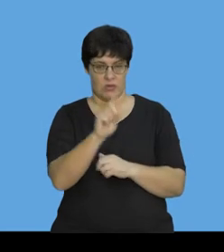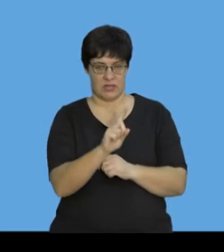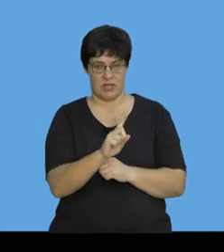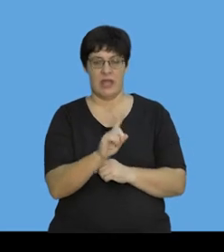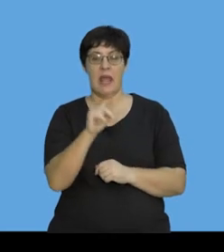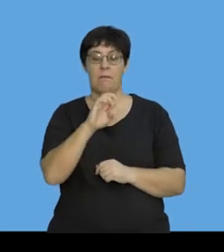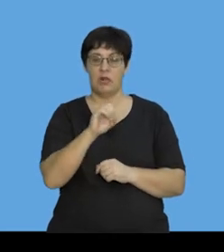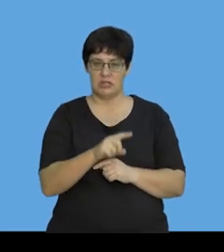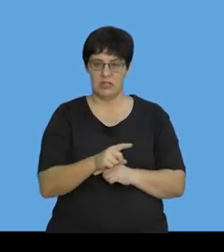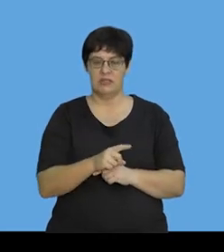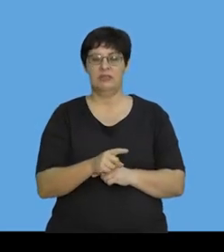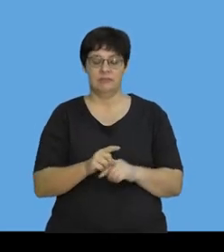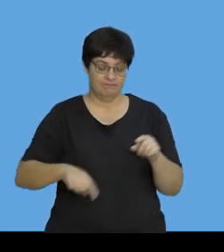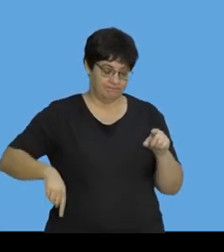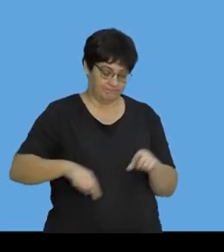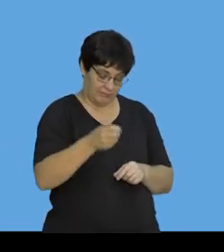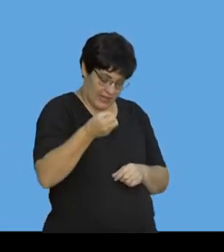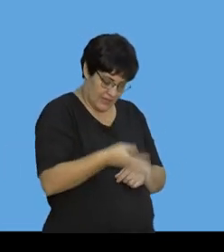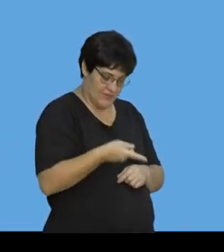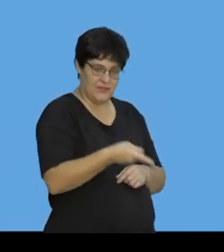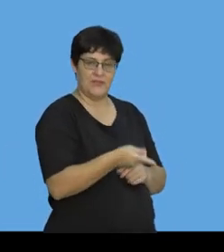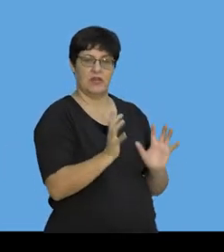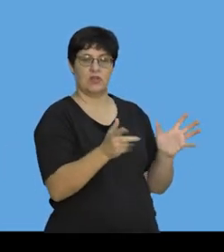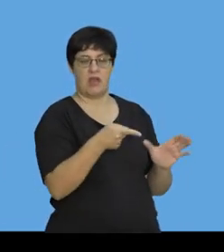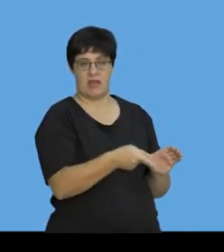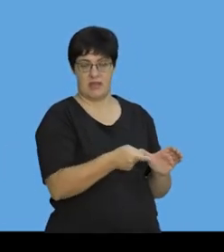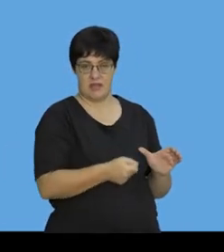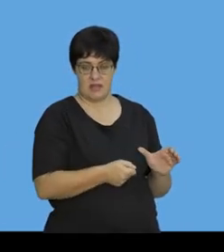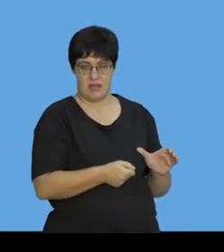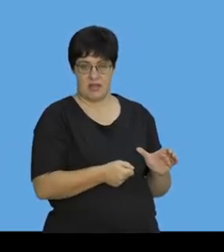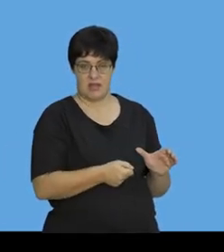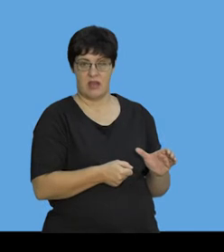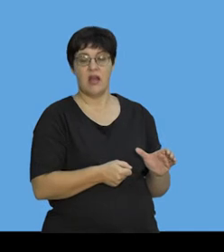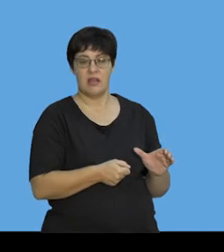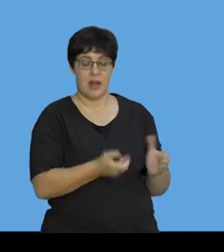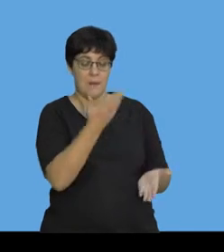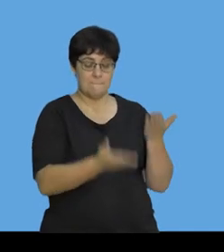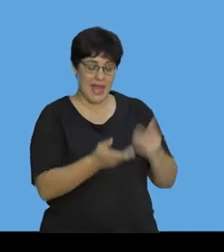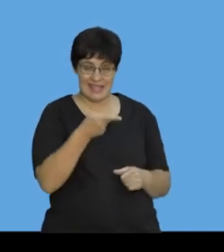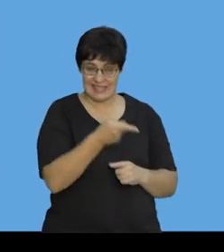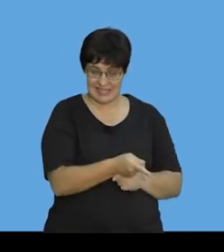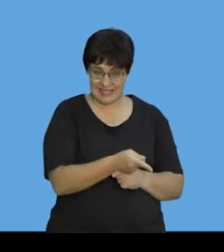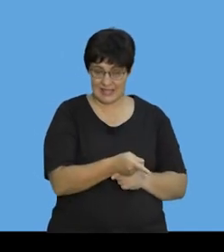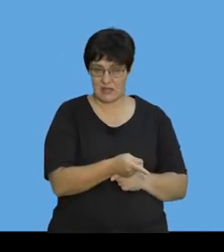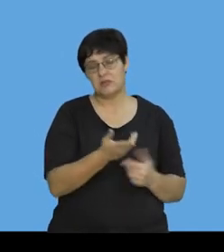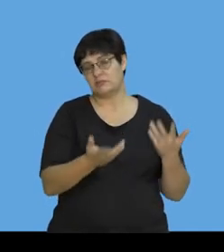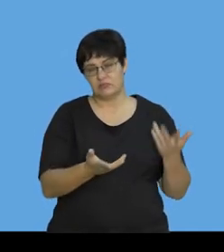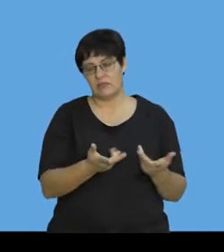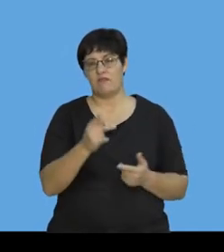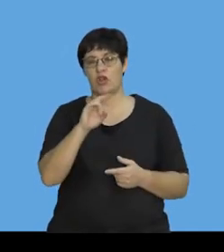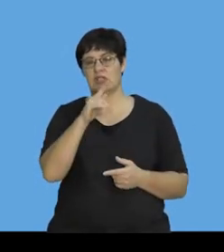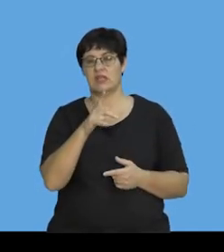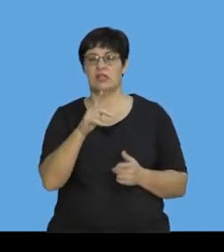impulse provided to the soccer ball. And then we're going to calculate the mass of the soccer ball if the ball's velocity